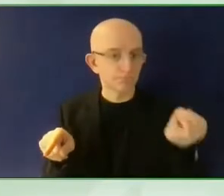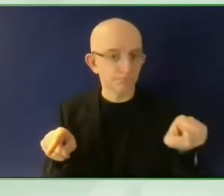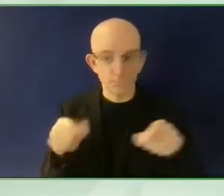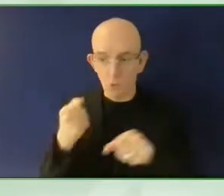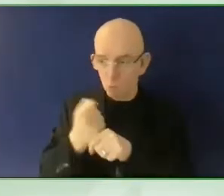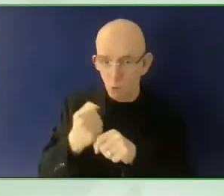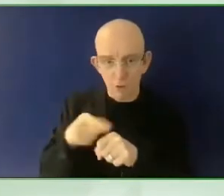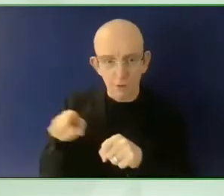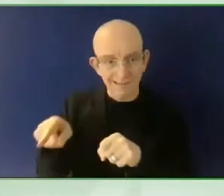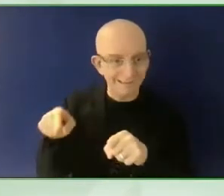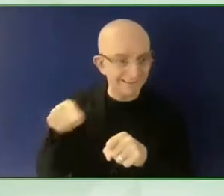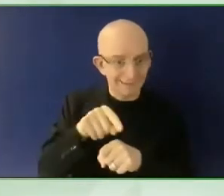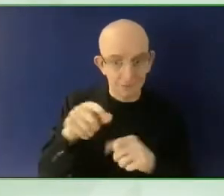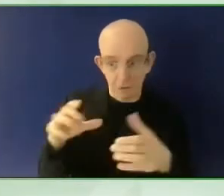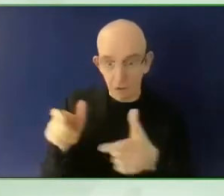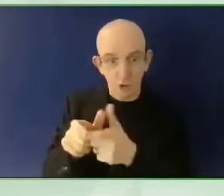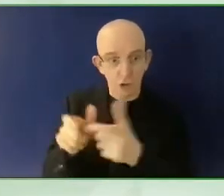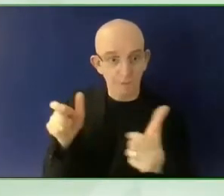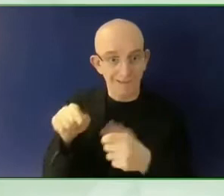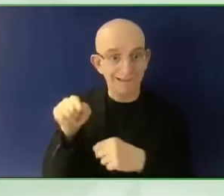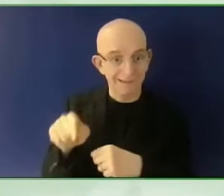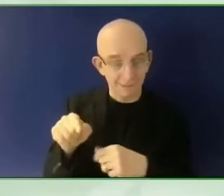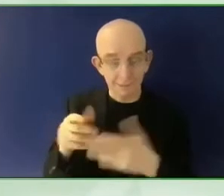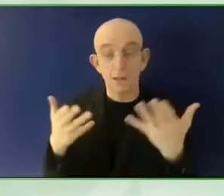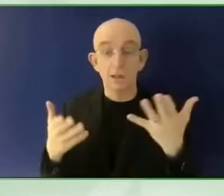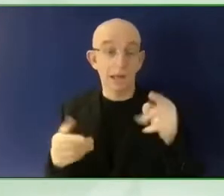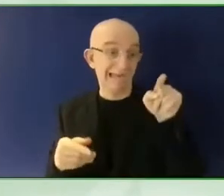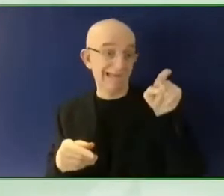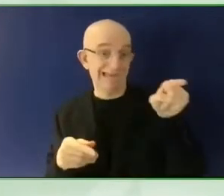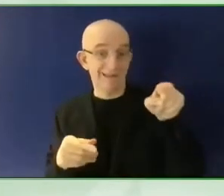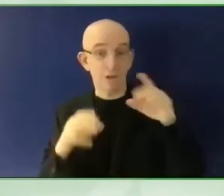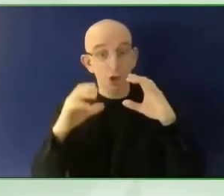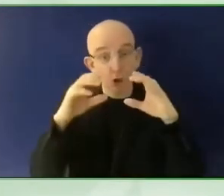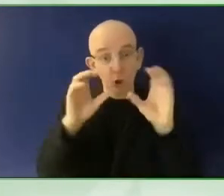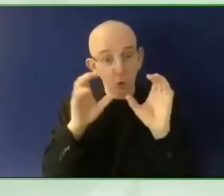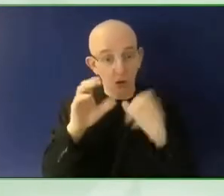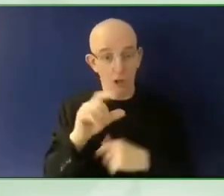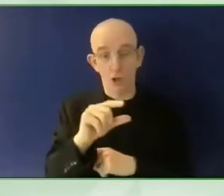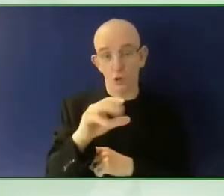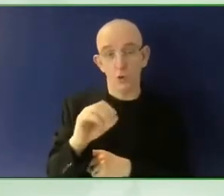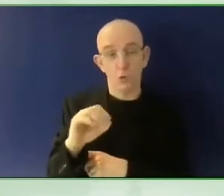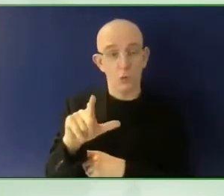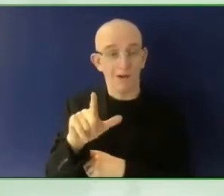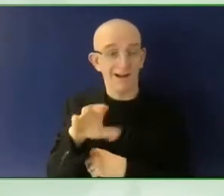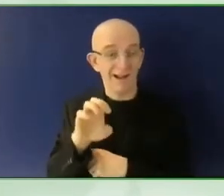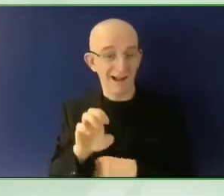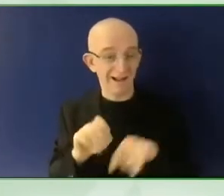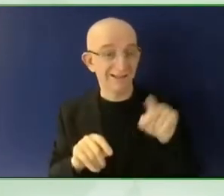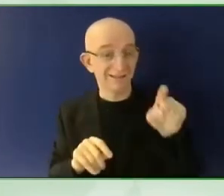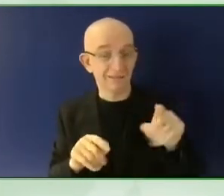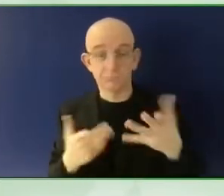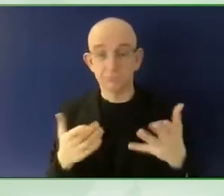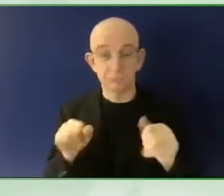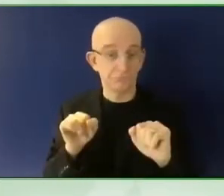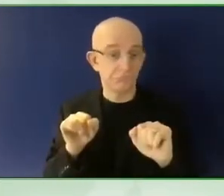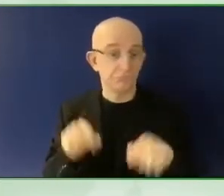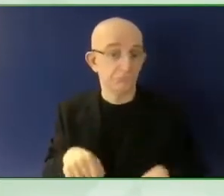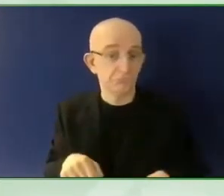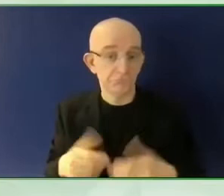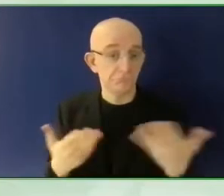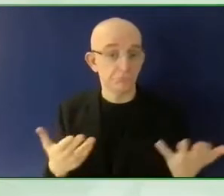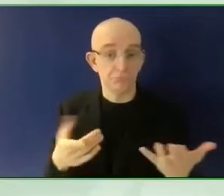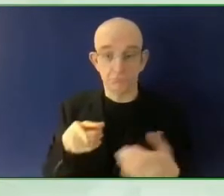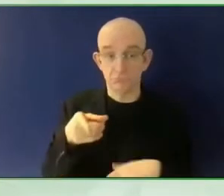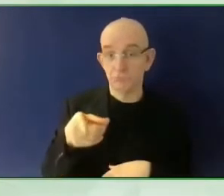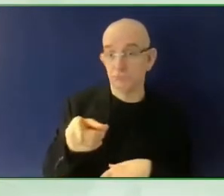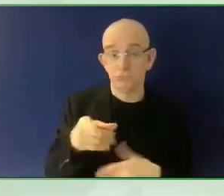disability support desk. And they are really, I mean, they're phenomenal in their ability to support